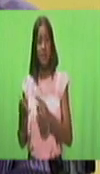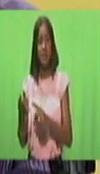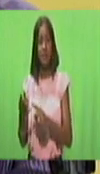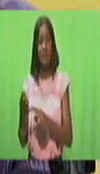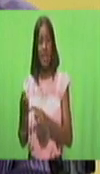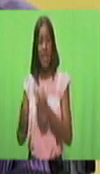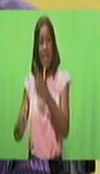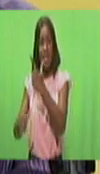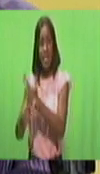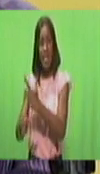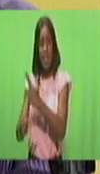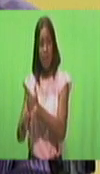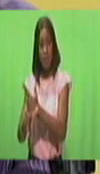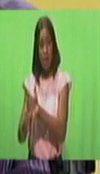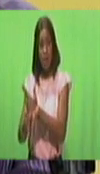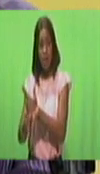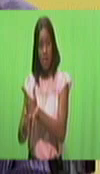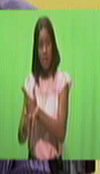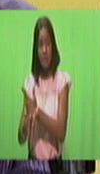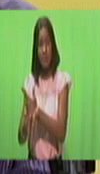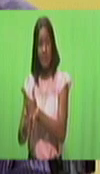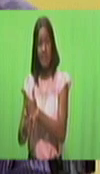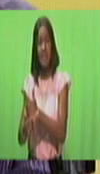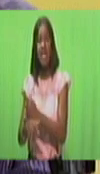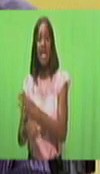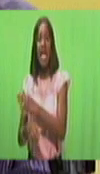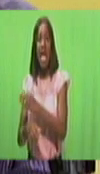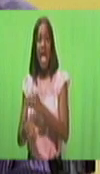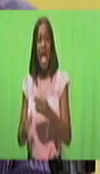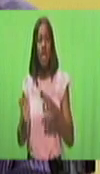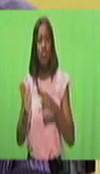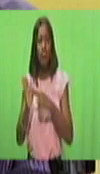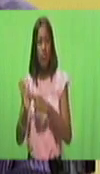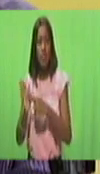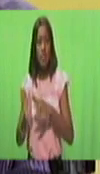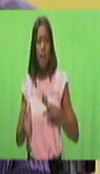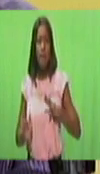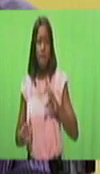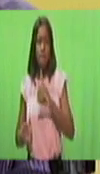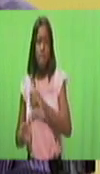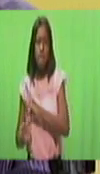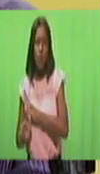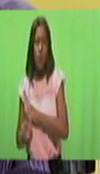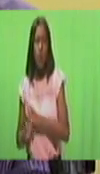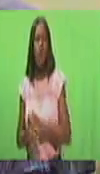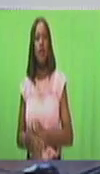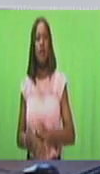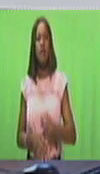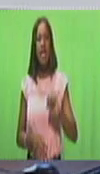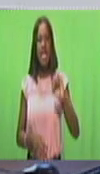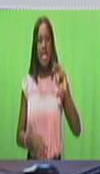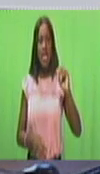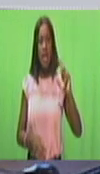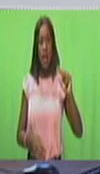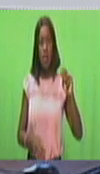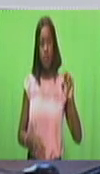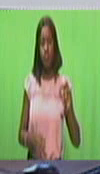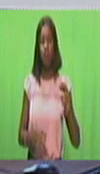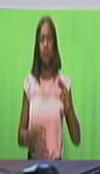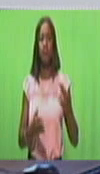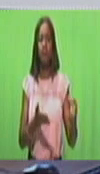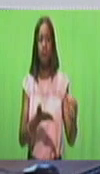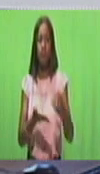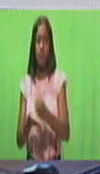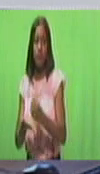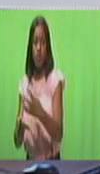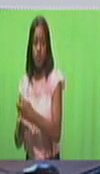labour, and representatives of the Board of Inland Revenue and that authority. And President of the